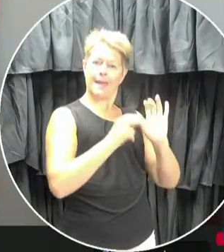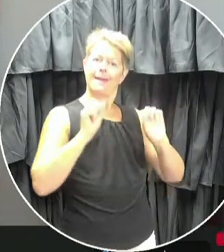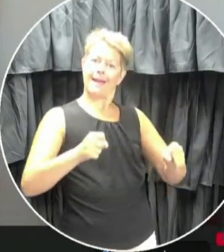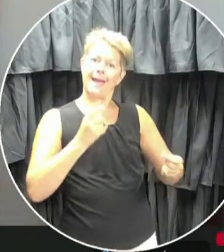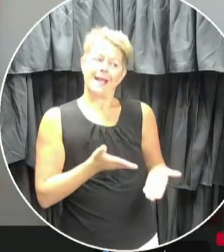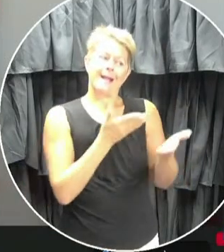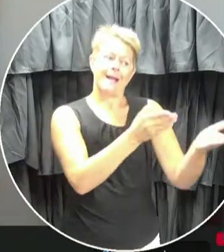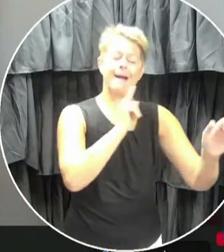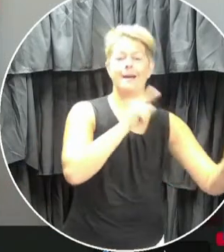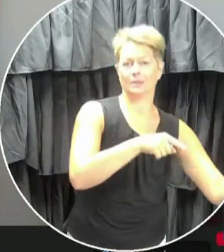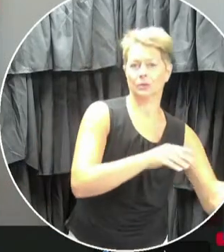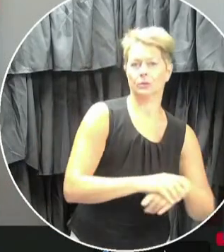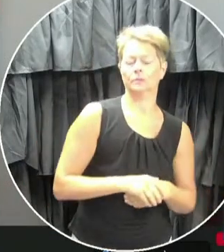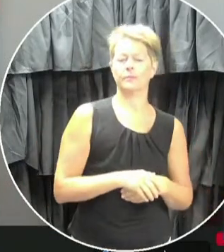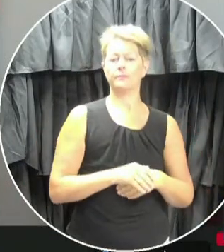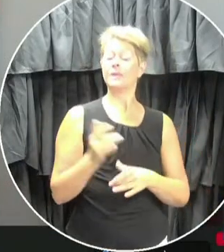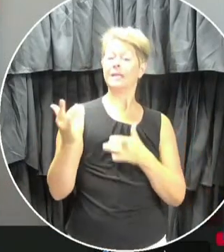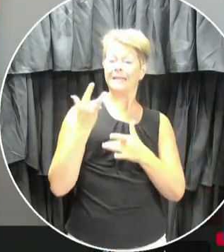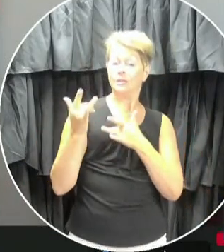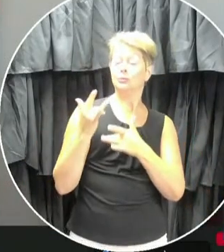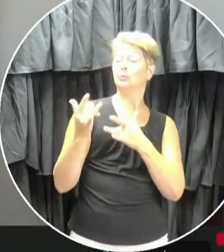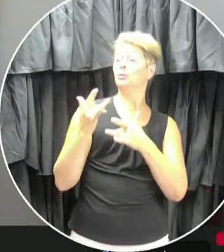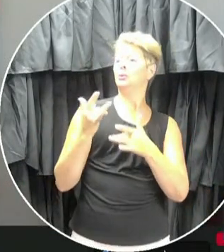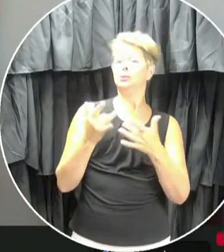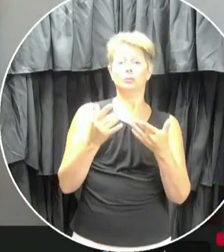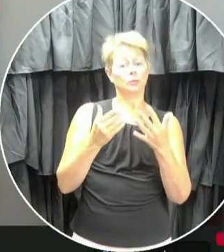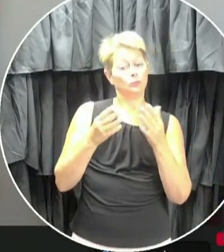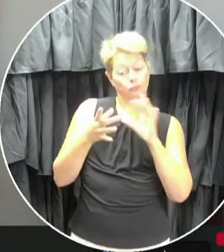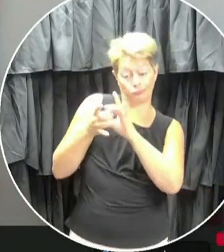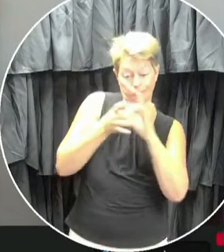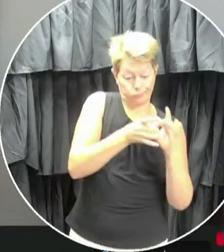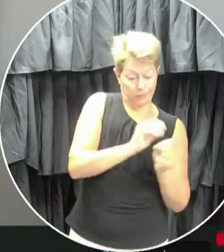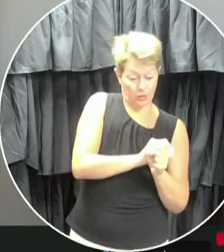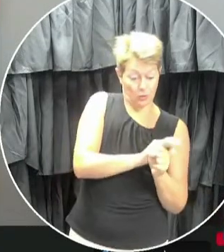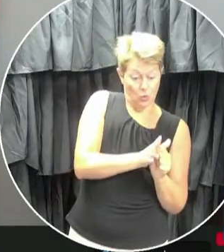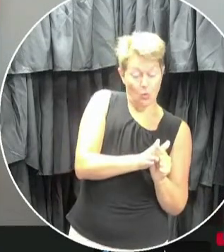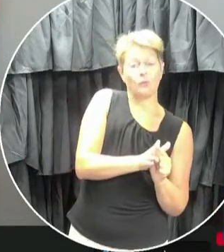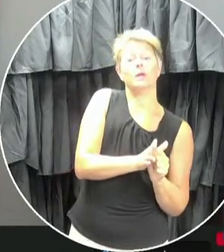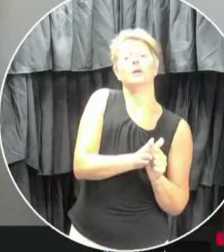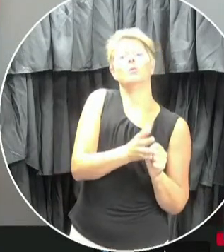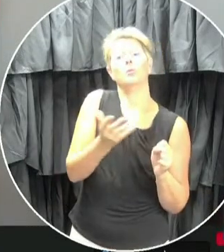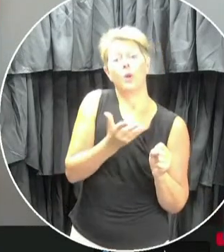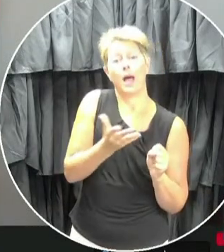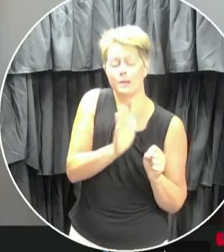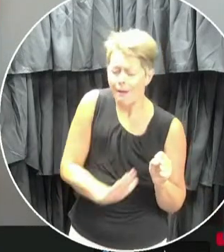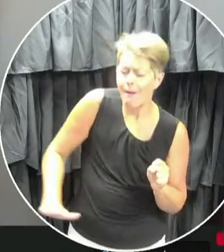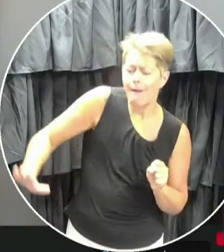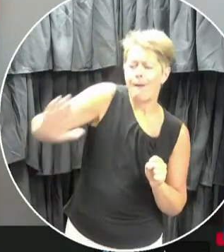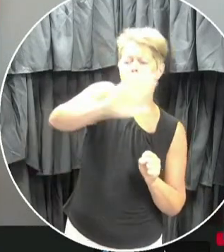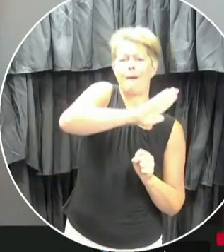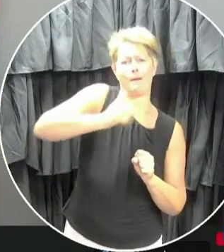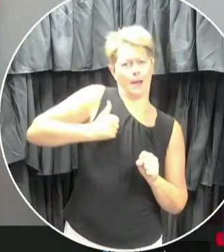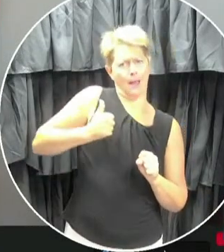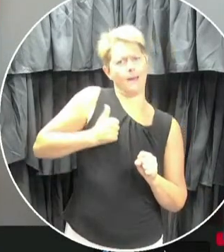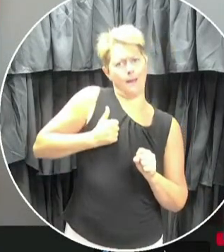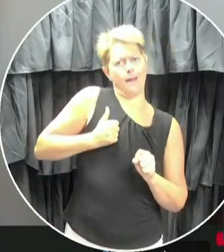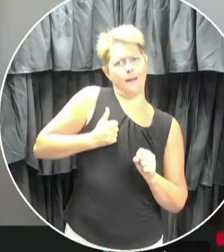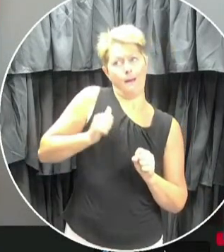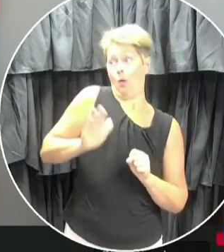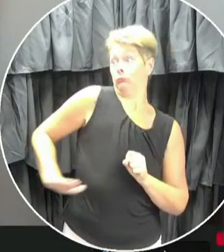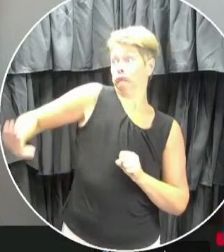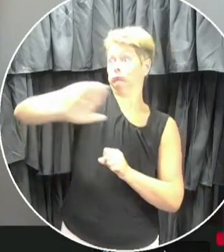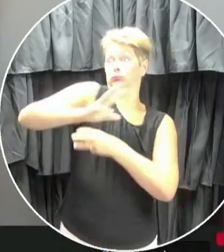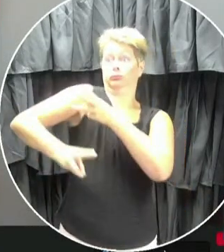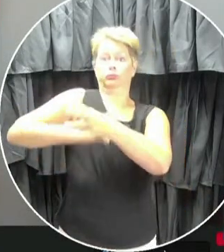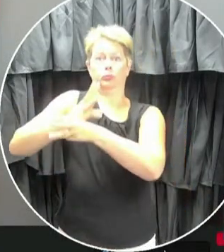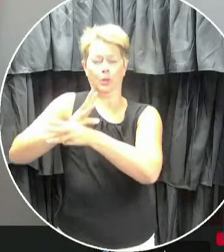everybody that the issues and concerns we are facing due to COVID-19 are common across all Canada's jurisdiction around the world. It's not